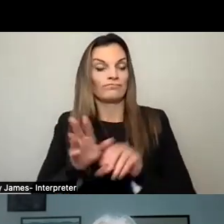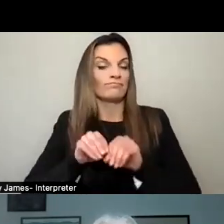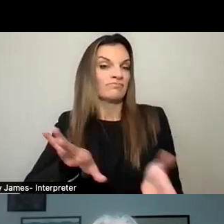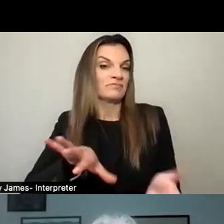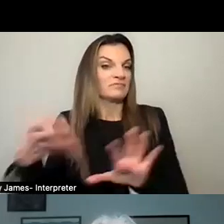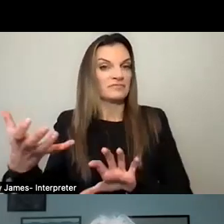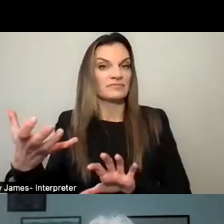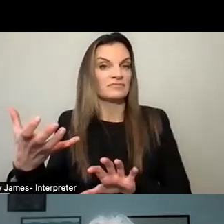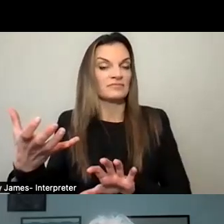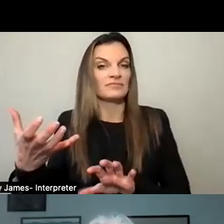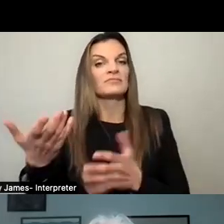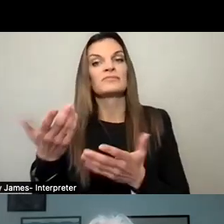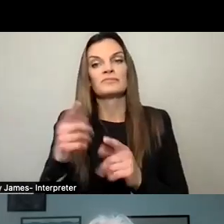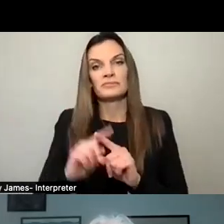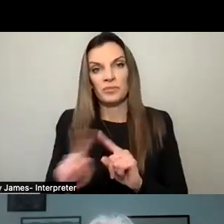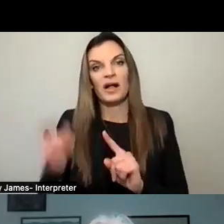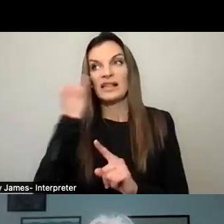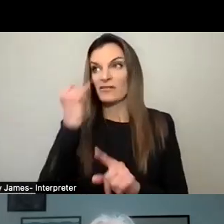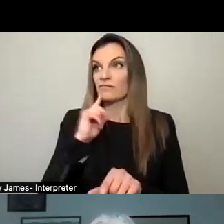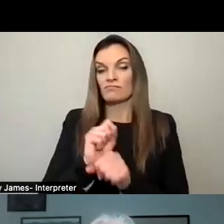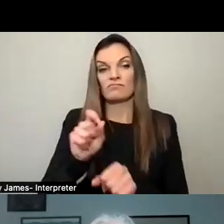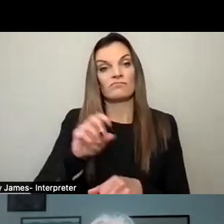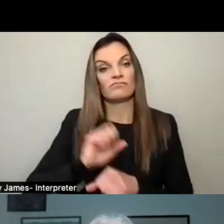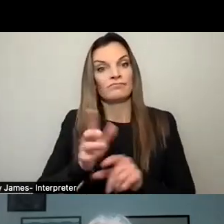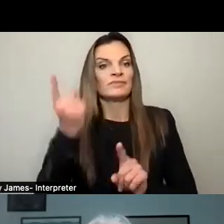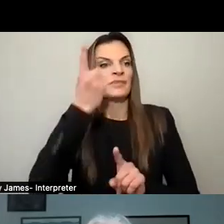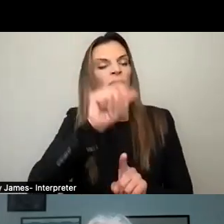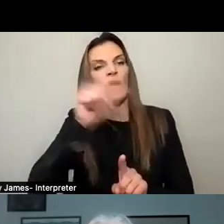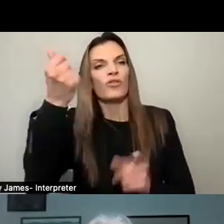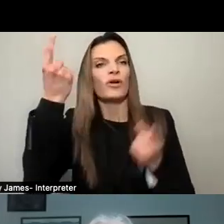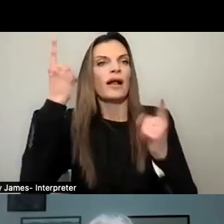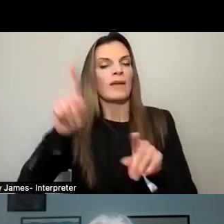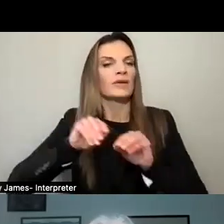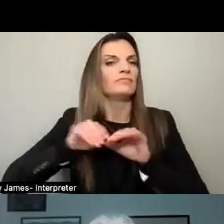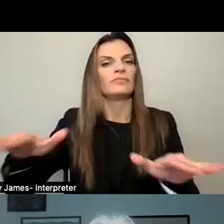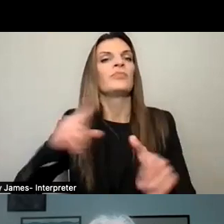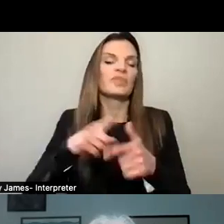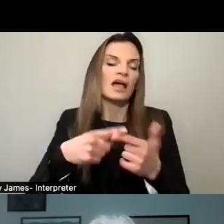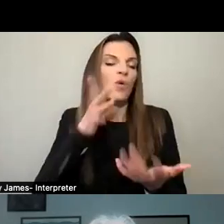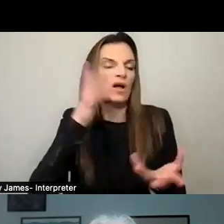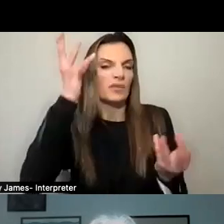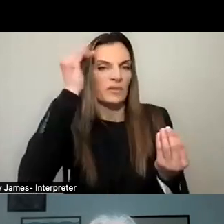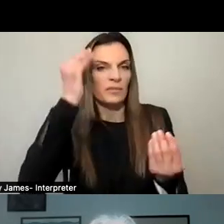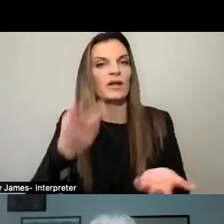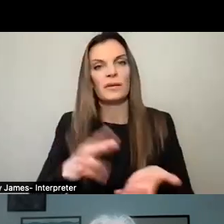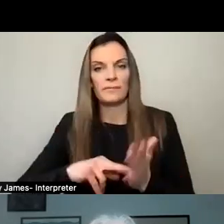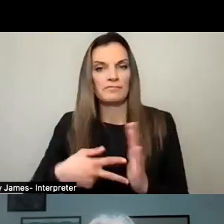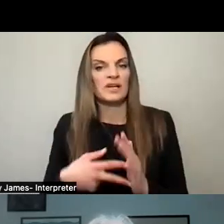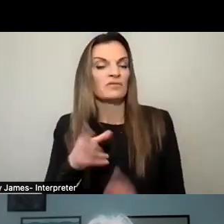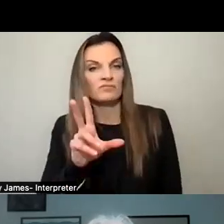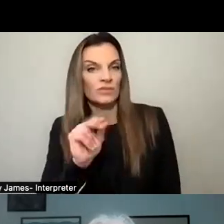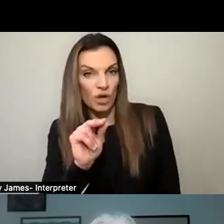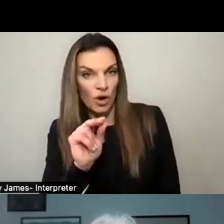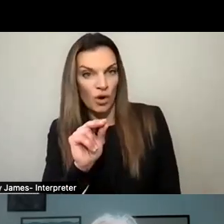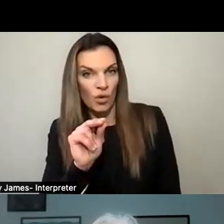That would be something that we would certainly consider. I guess another way of answering that question is no,